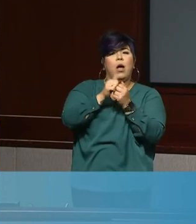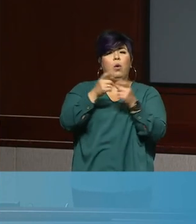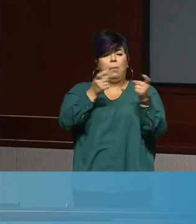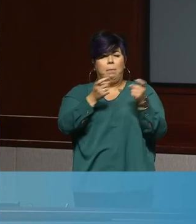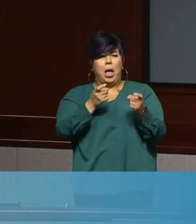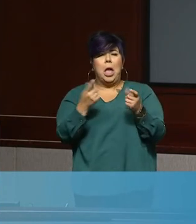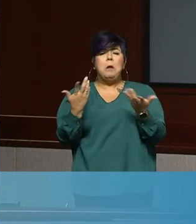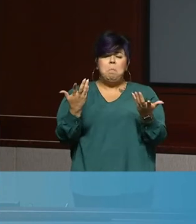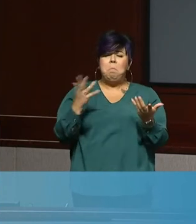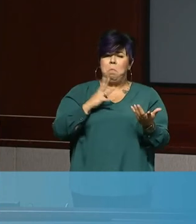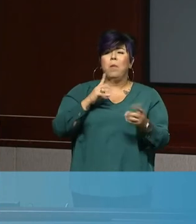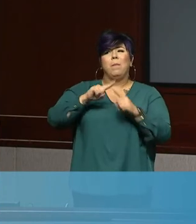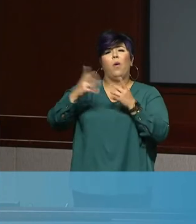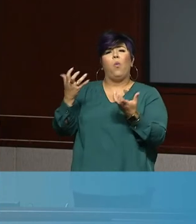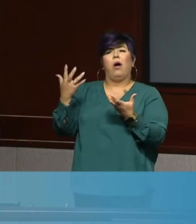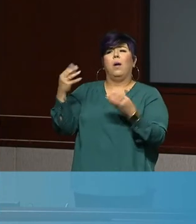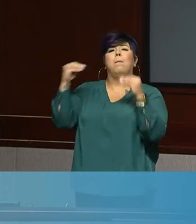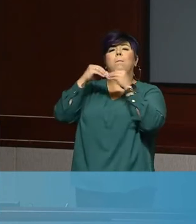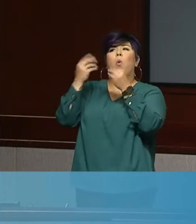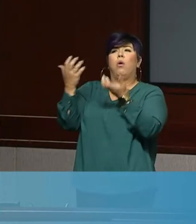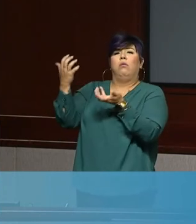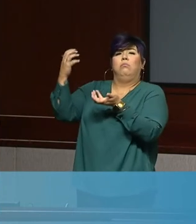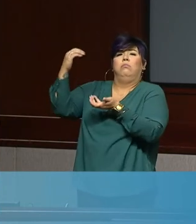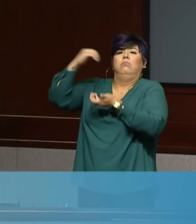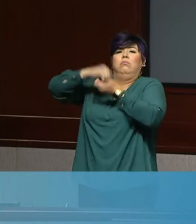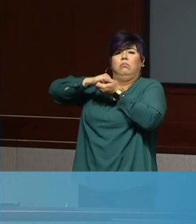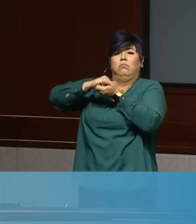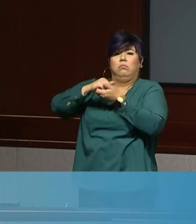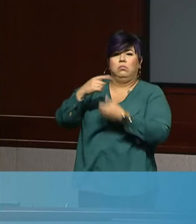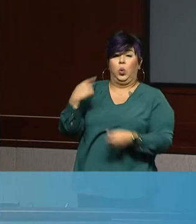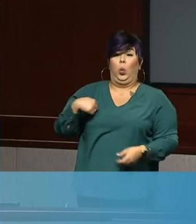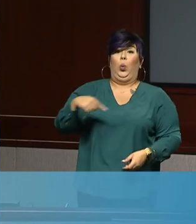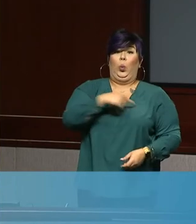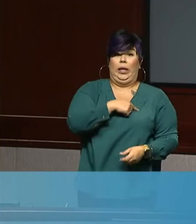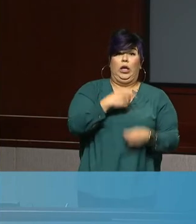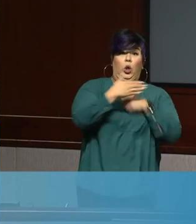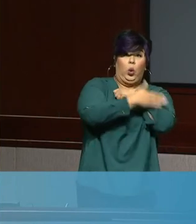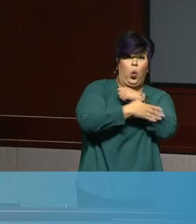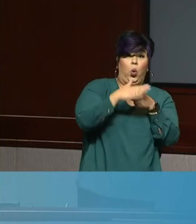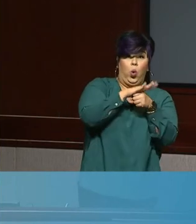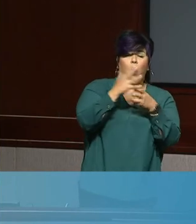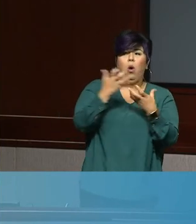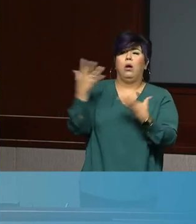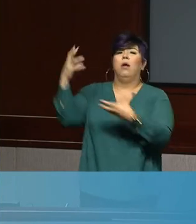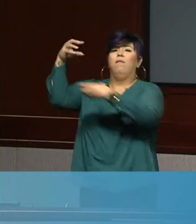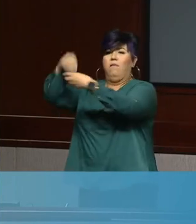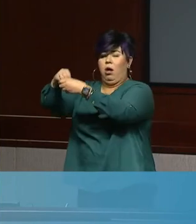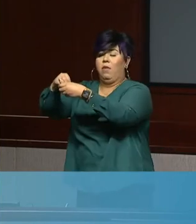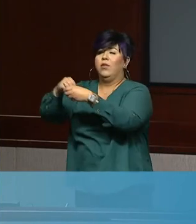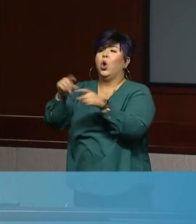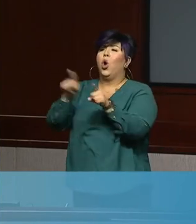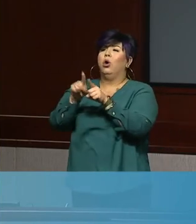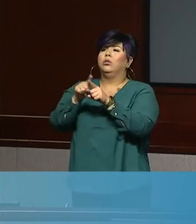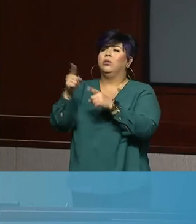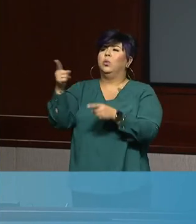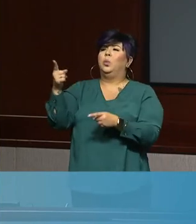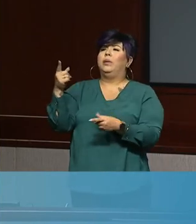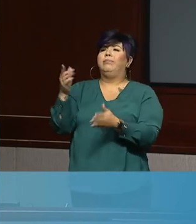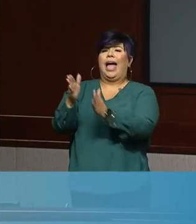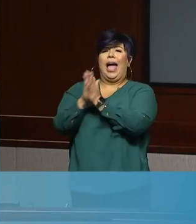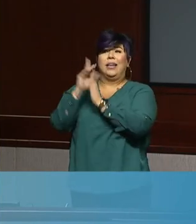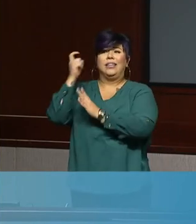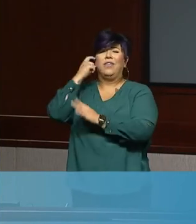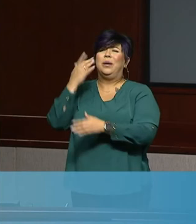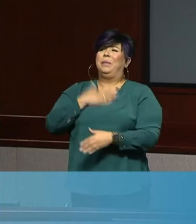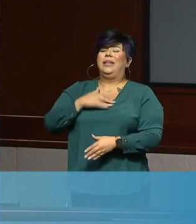so we will be, uh, we're simply asking the governor, uh, to avoid adding in new criteria, uh,